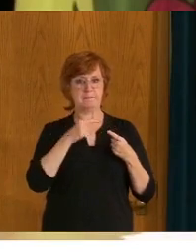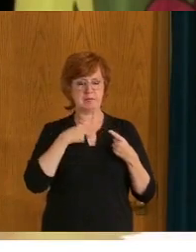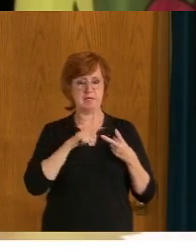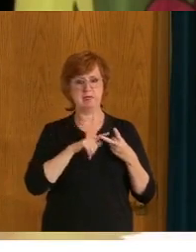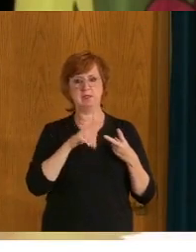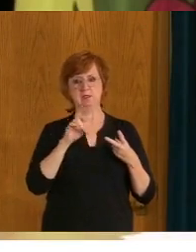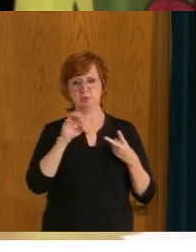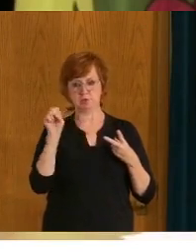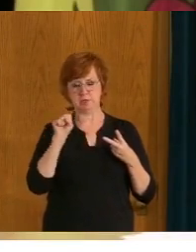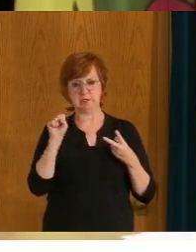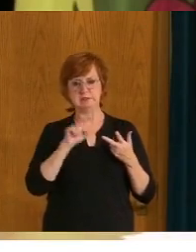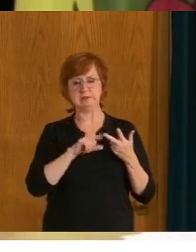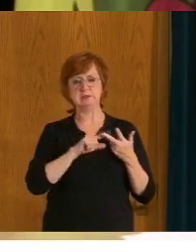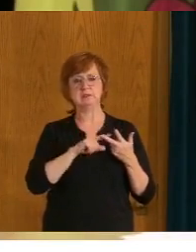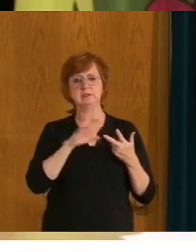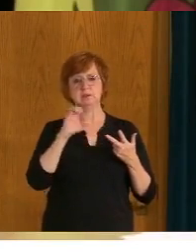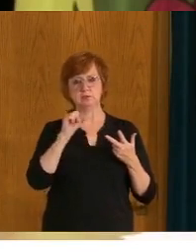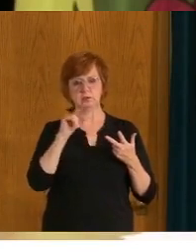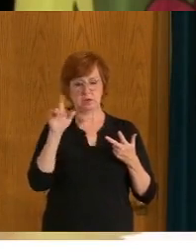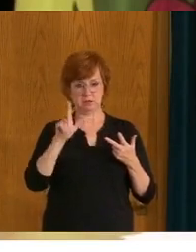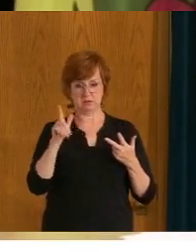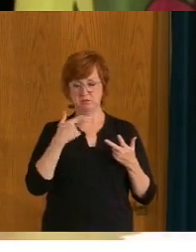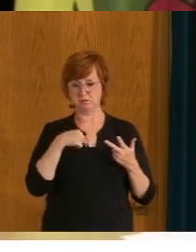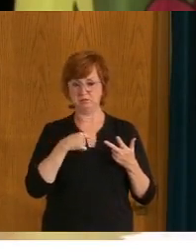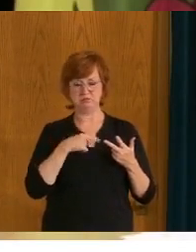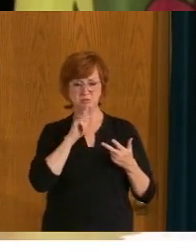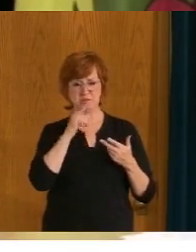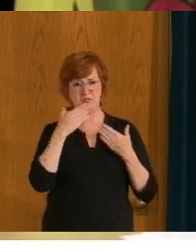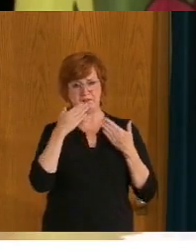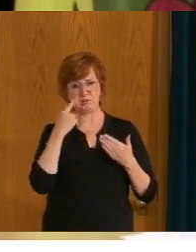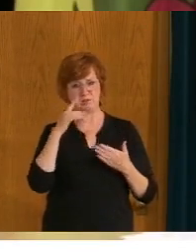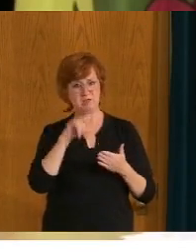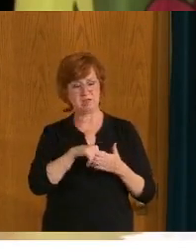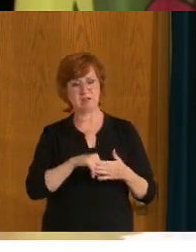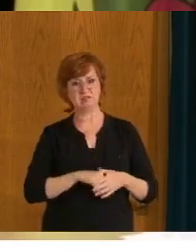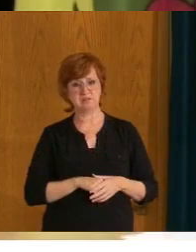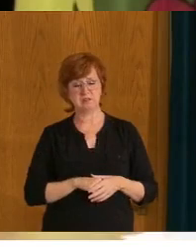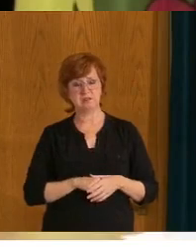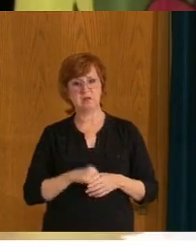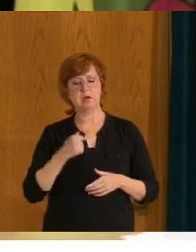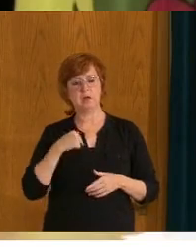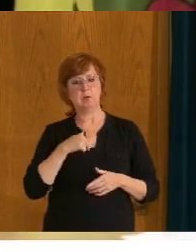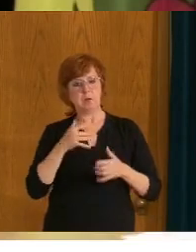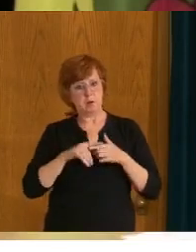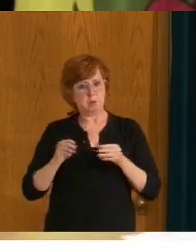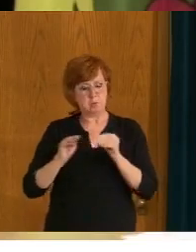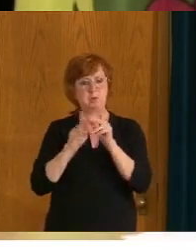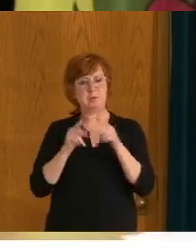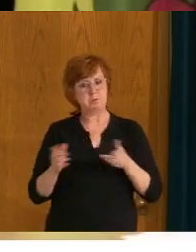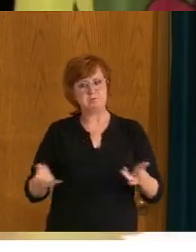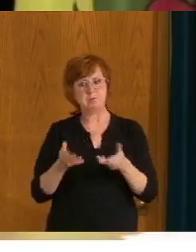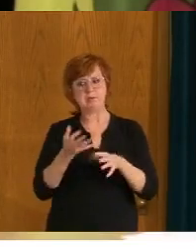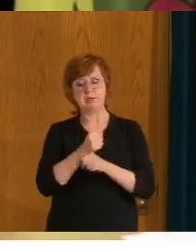ask, uh, even more Saskatchewan people to, uh, make that decision to go out and get their, get their vaccination. Scott.